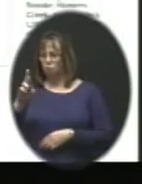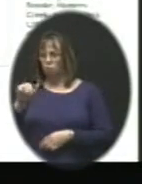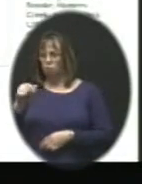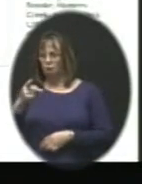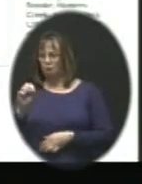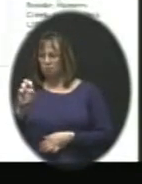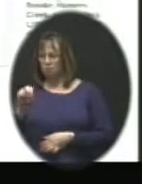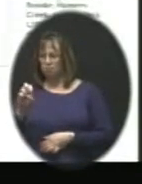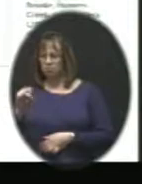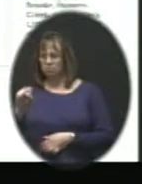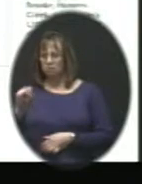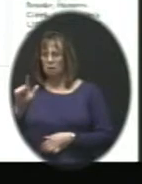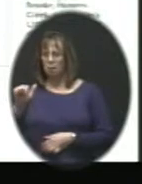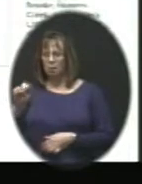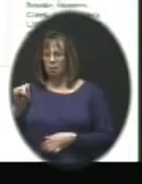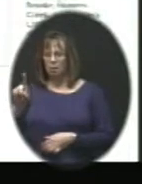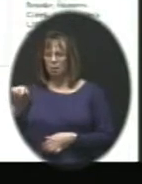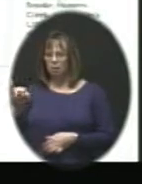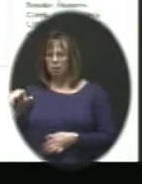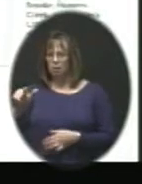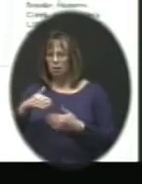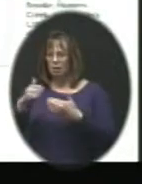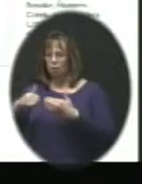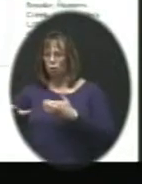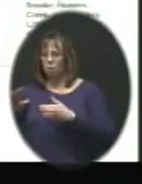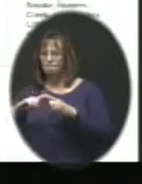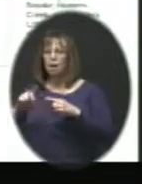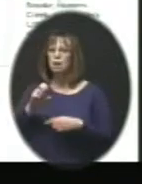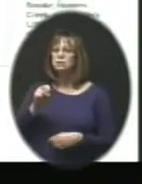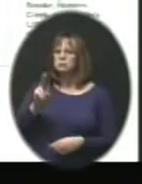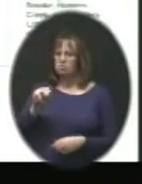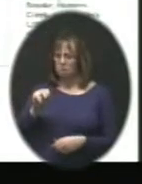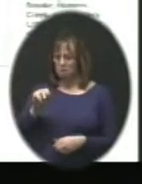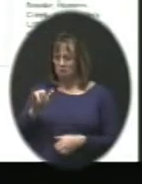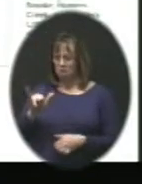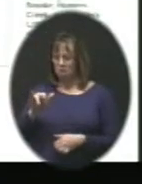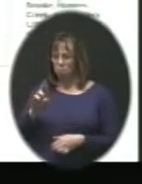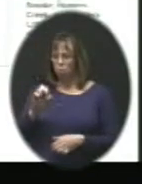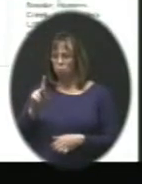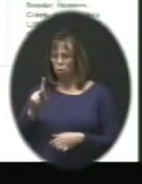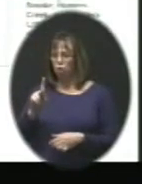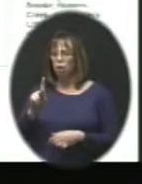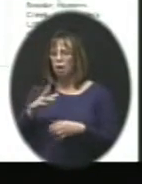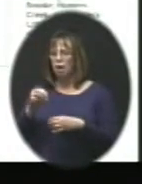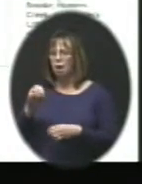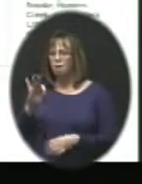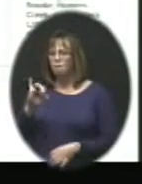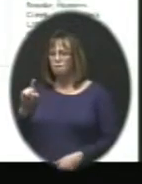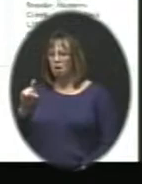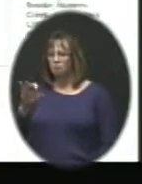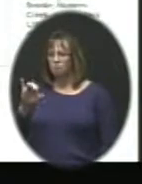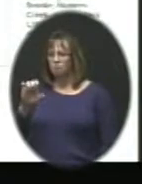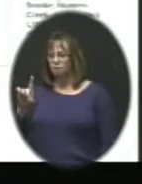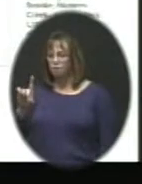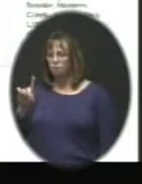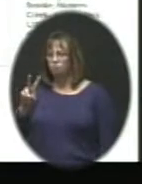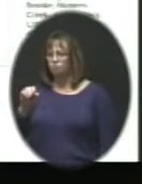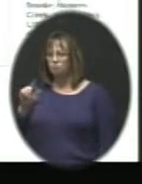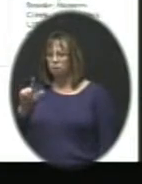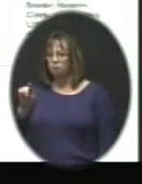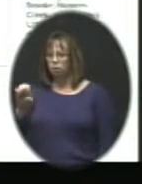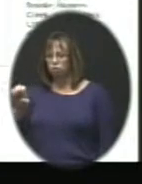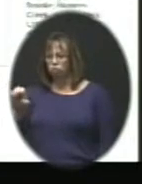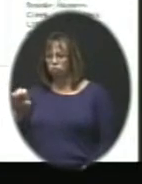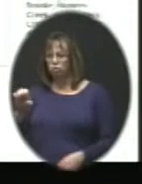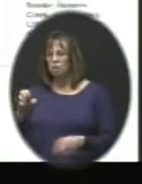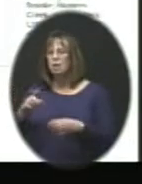okay, but it does take Sunnybrook still and Foxfield Village. Most importantly, it also picks up a